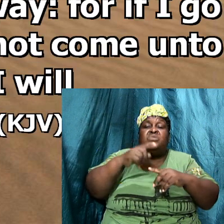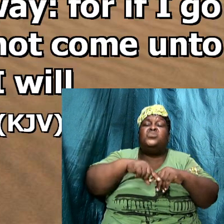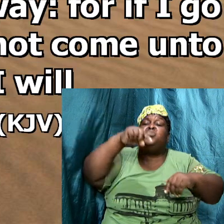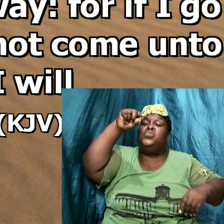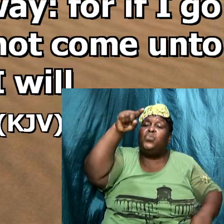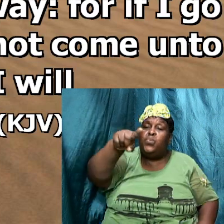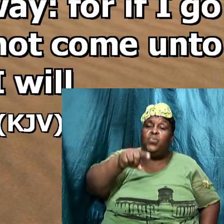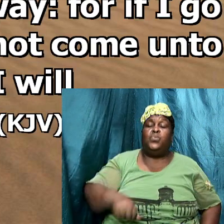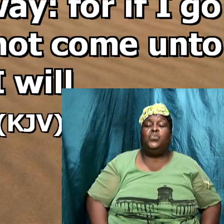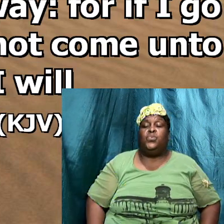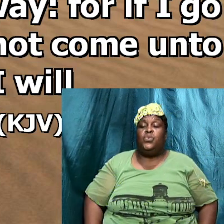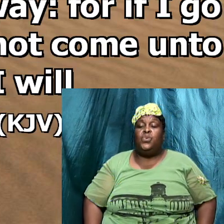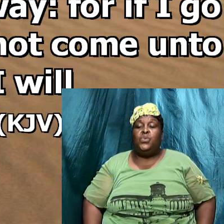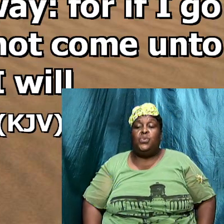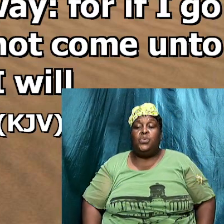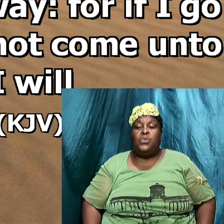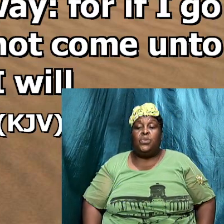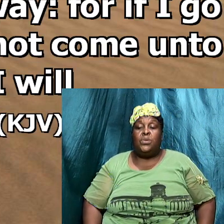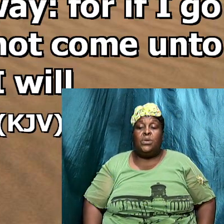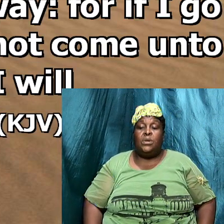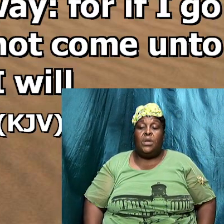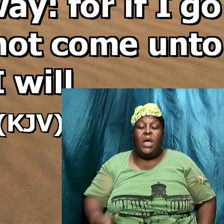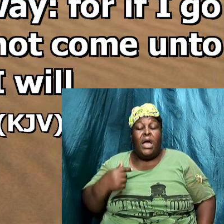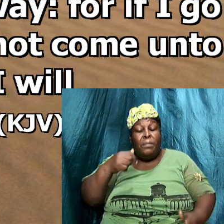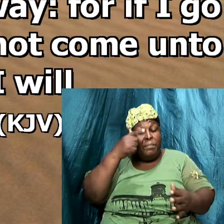Jesus went away the Holy Ghost came